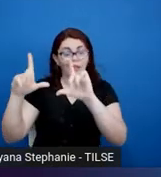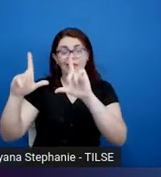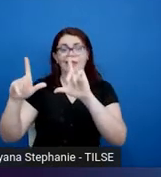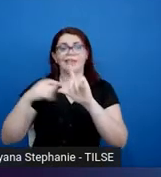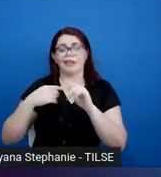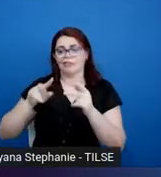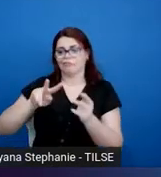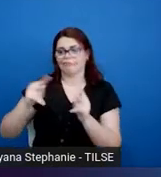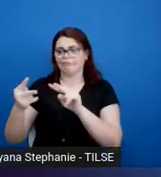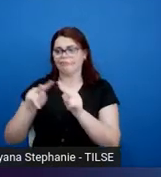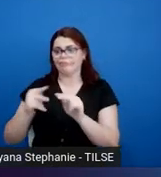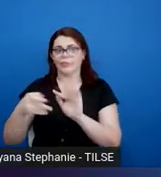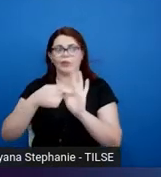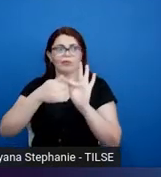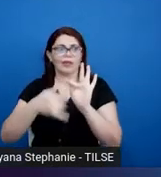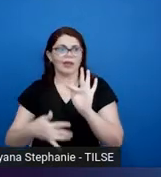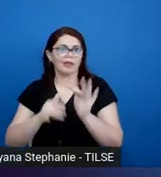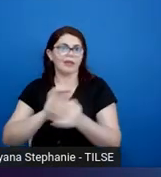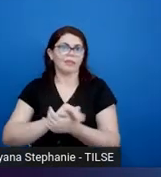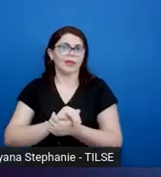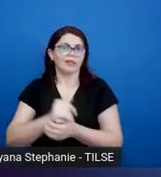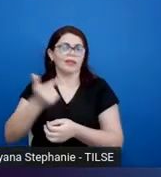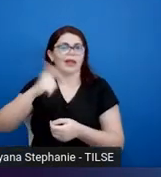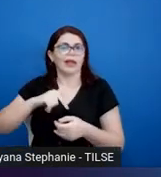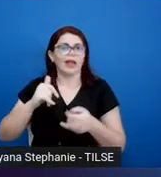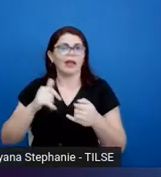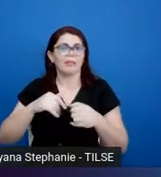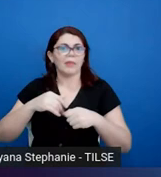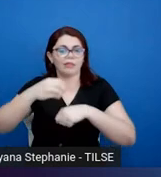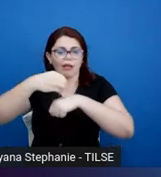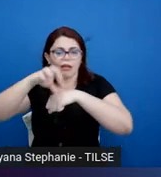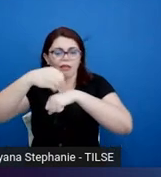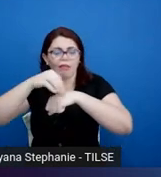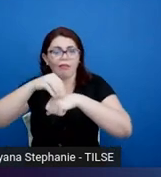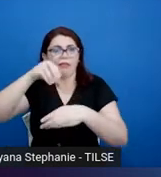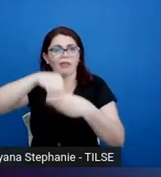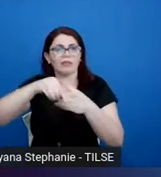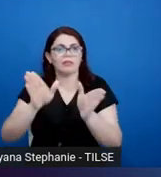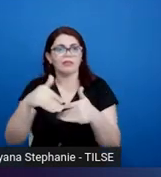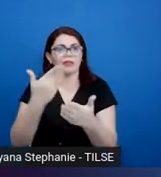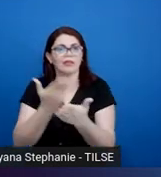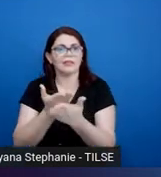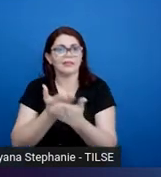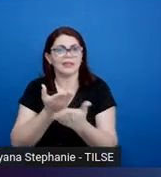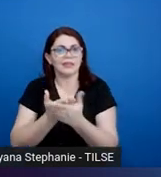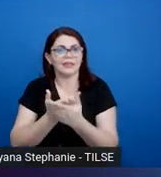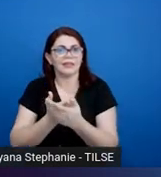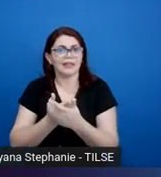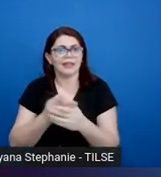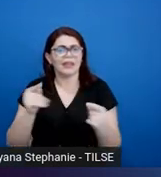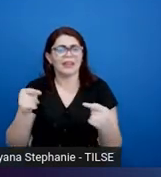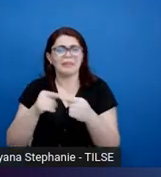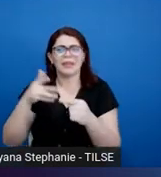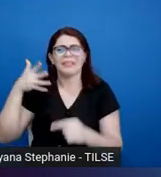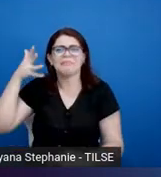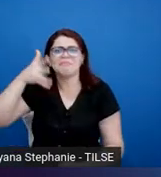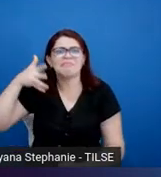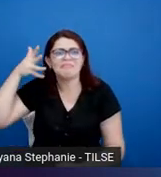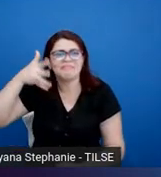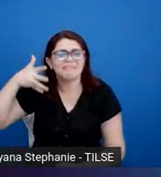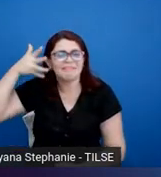It also might mean that the instruction in the classroom becomes more lecture-based and less